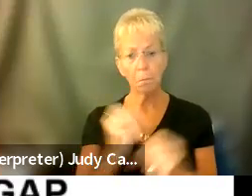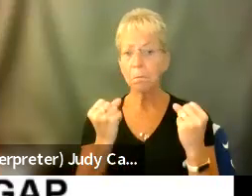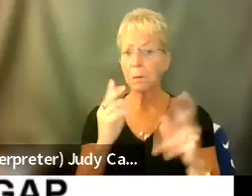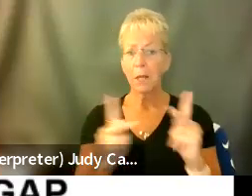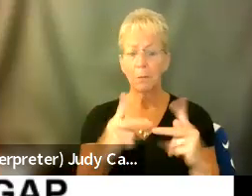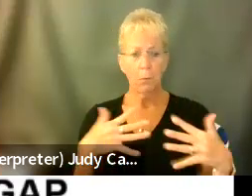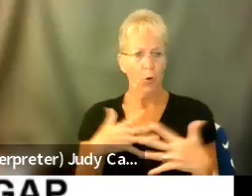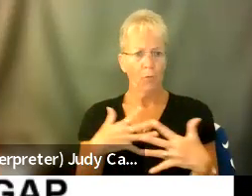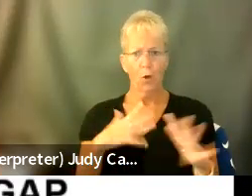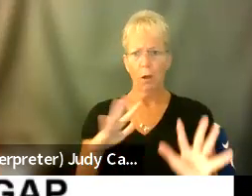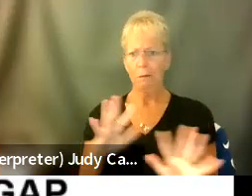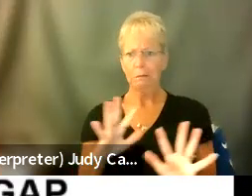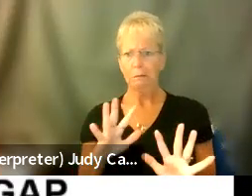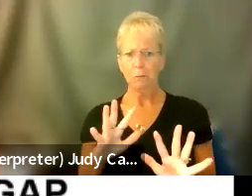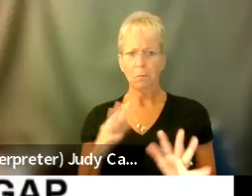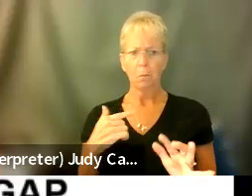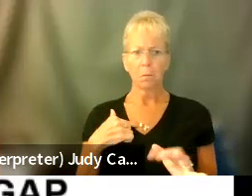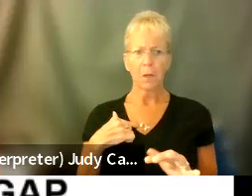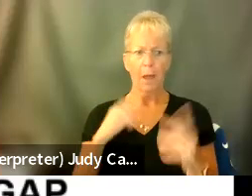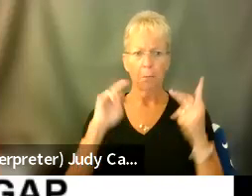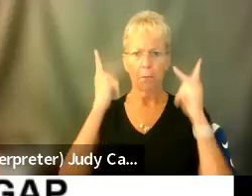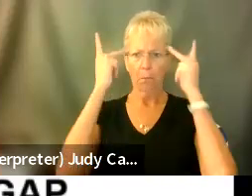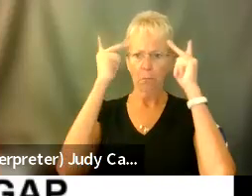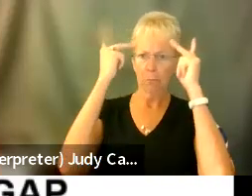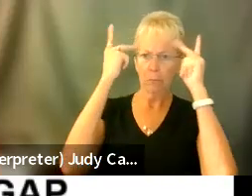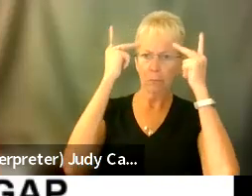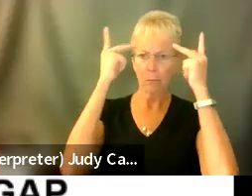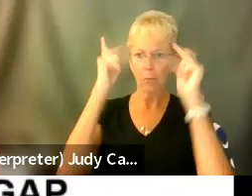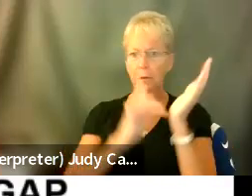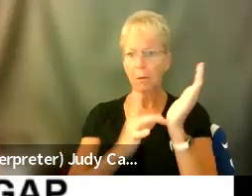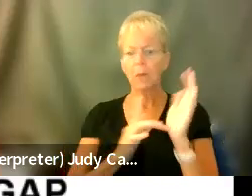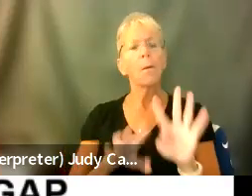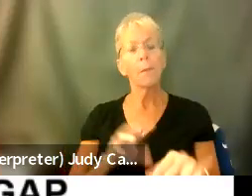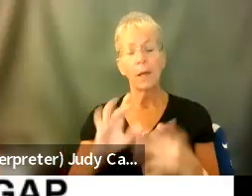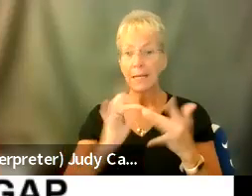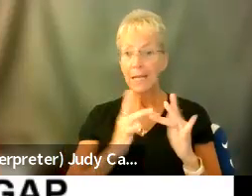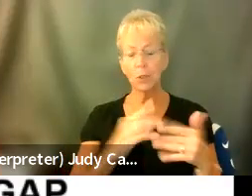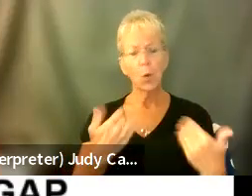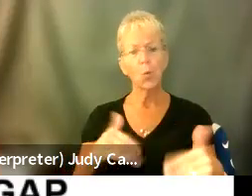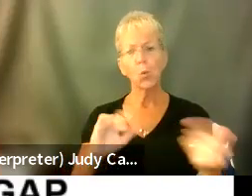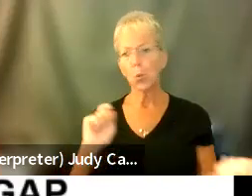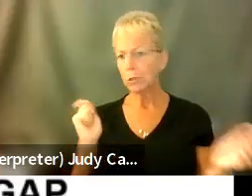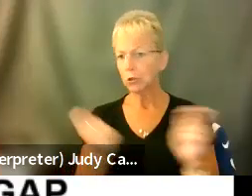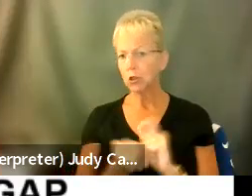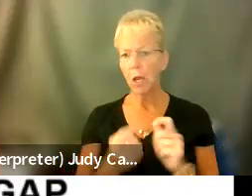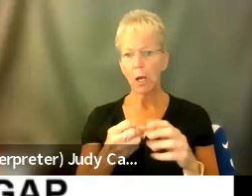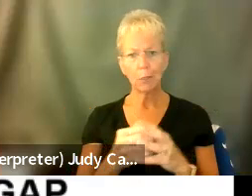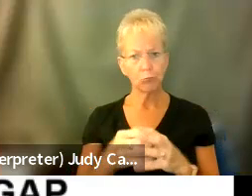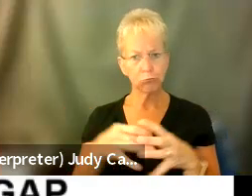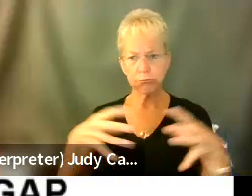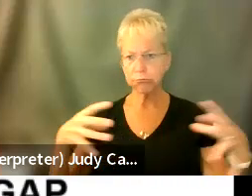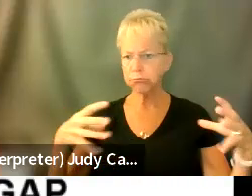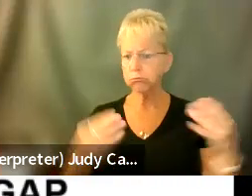of being considered a hypochondriac, but the internet has changed and has grown, you know,